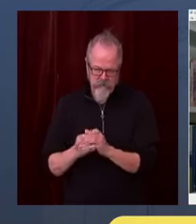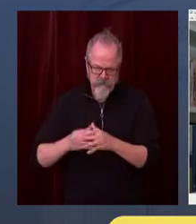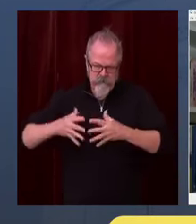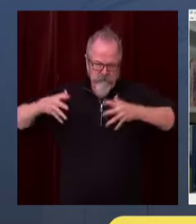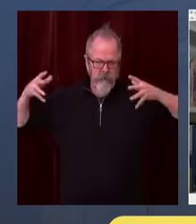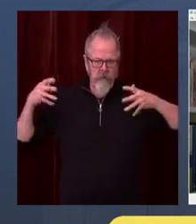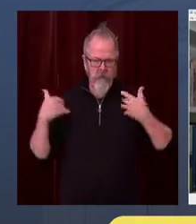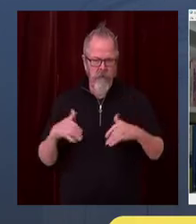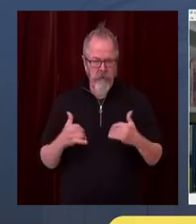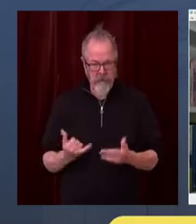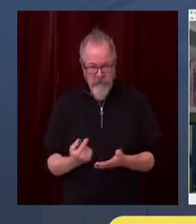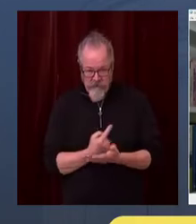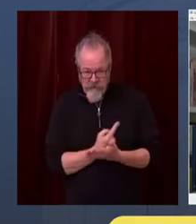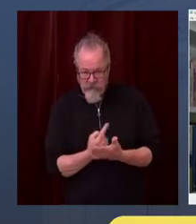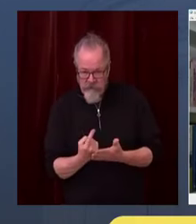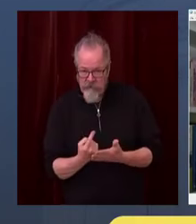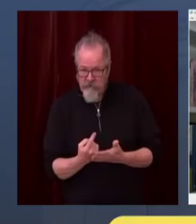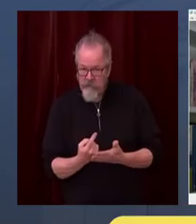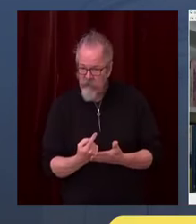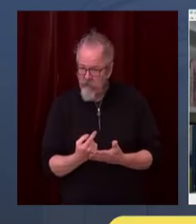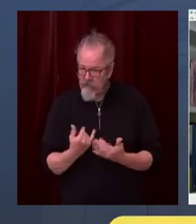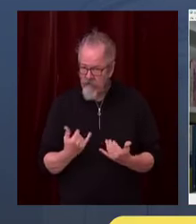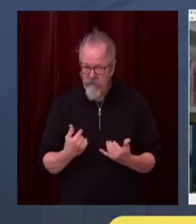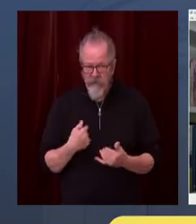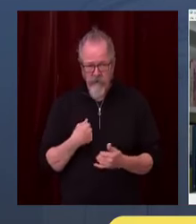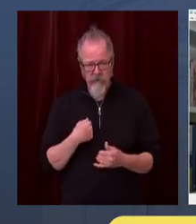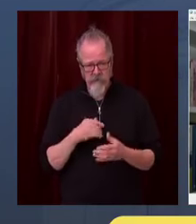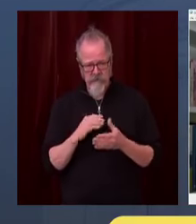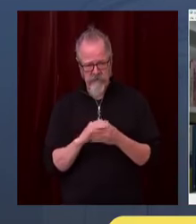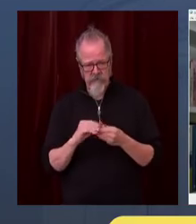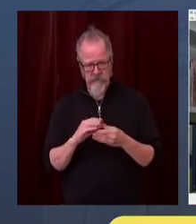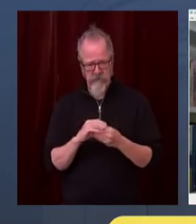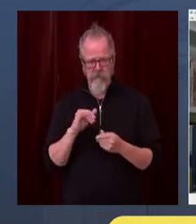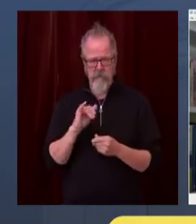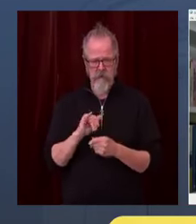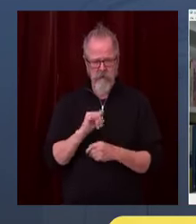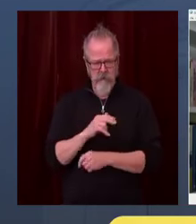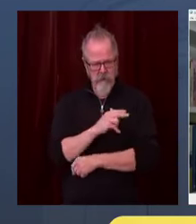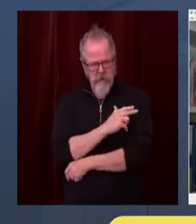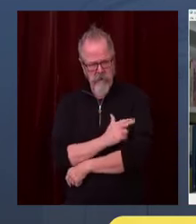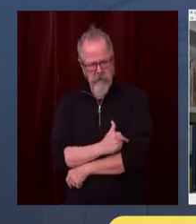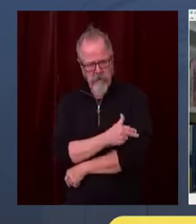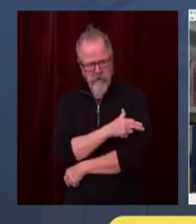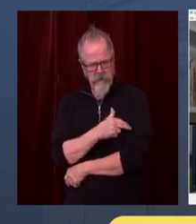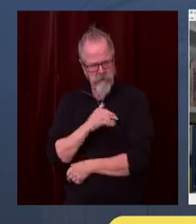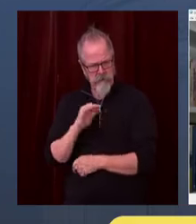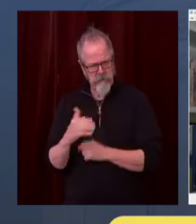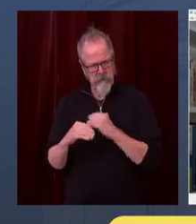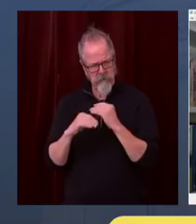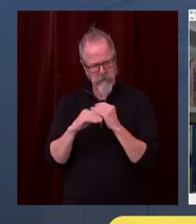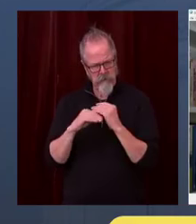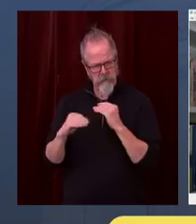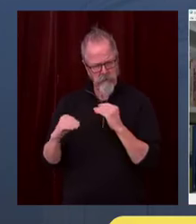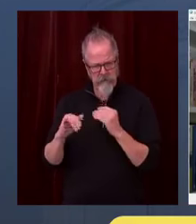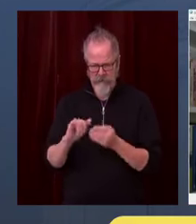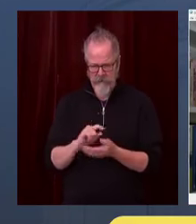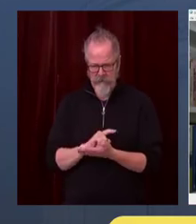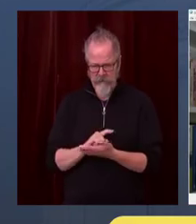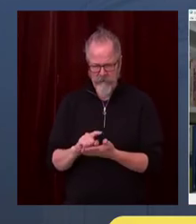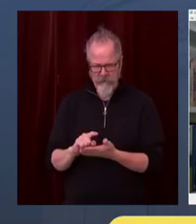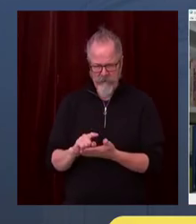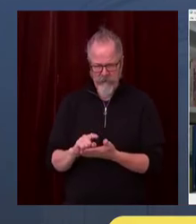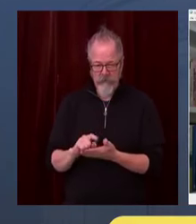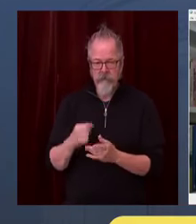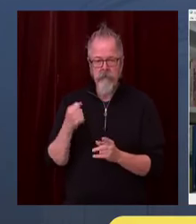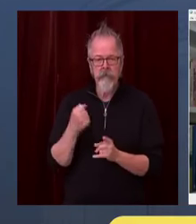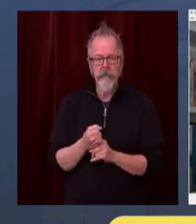informed that we had seen a 30% increase in one day in hospital bed use. So there